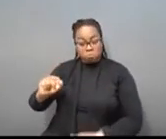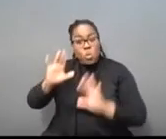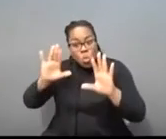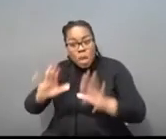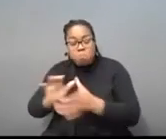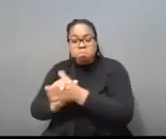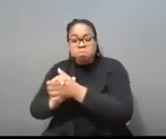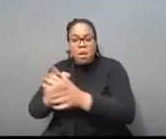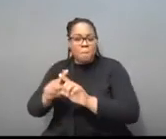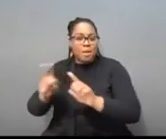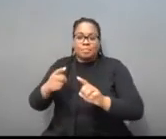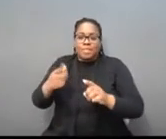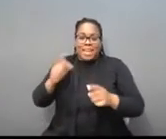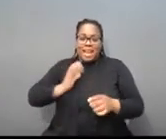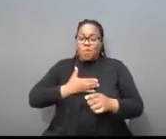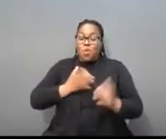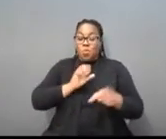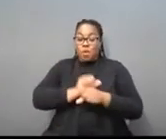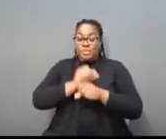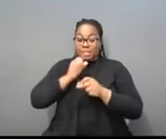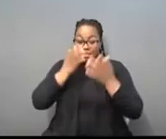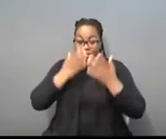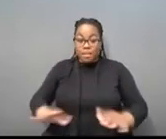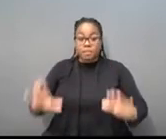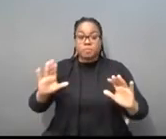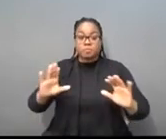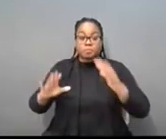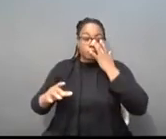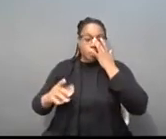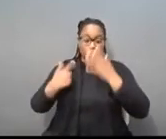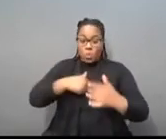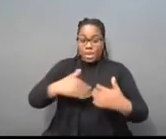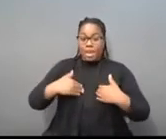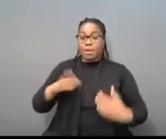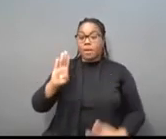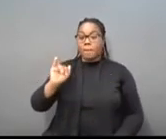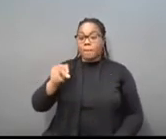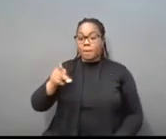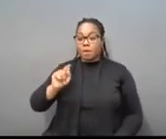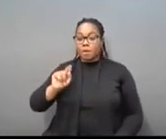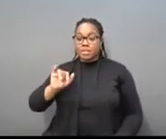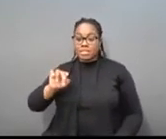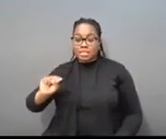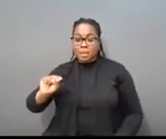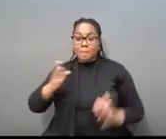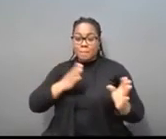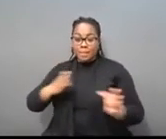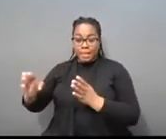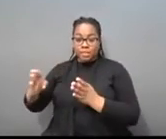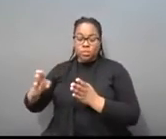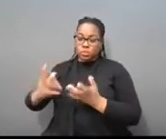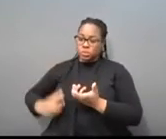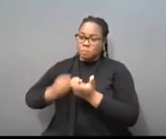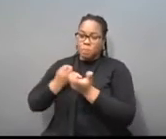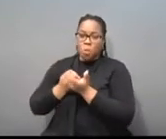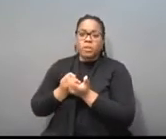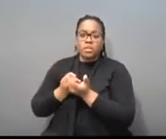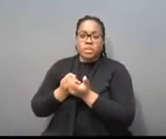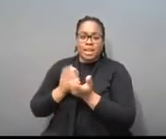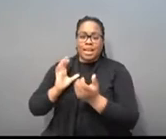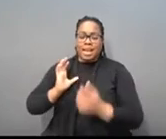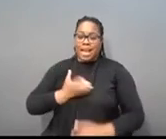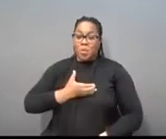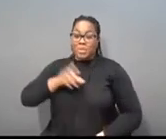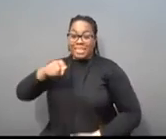bipartisan plan to help meet some of the country's COVID needs, significantly more is needed to fund both our domestic